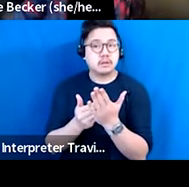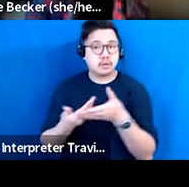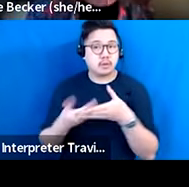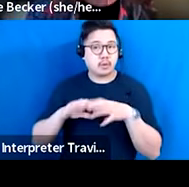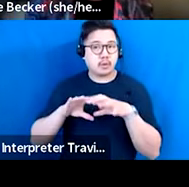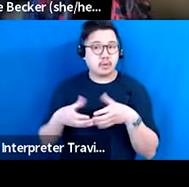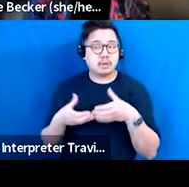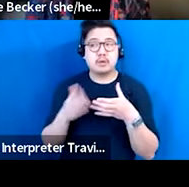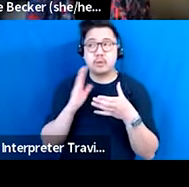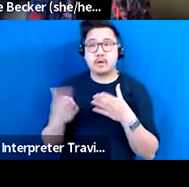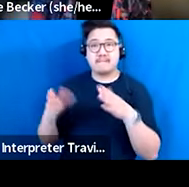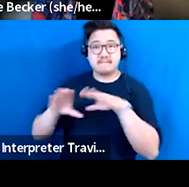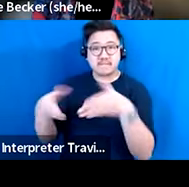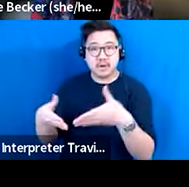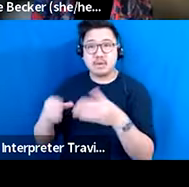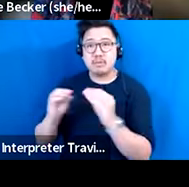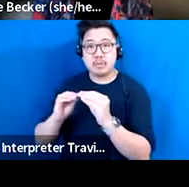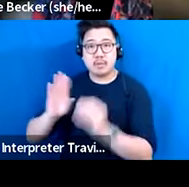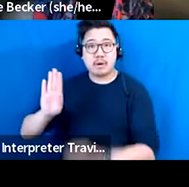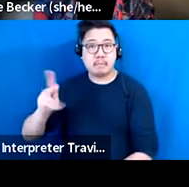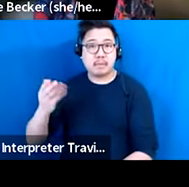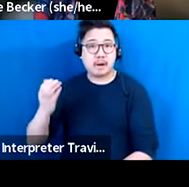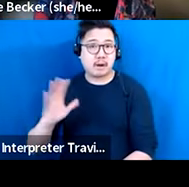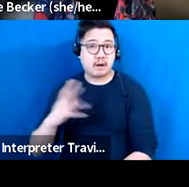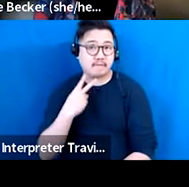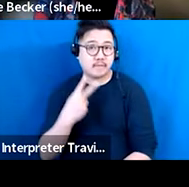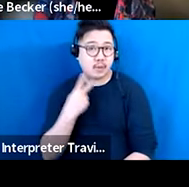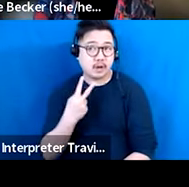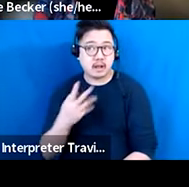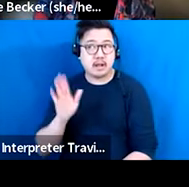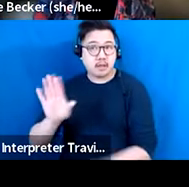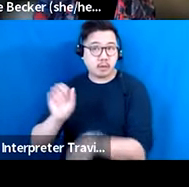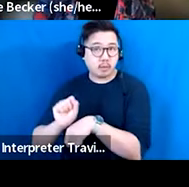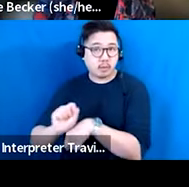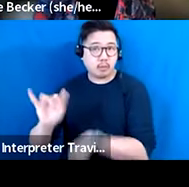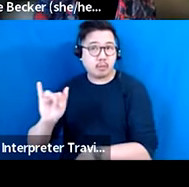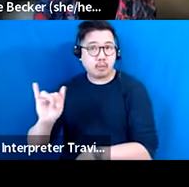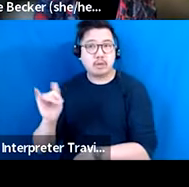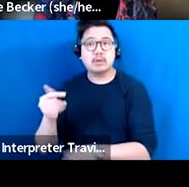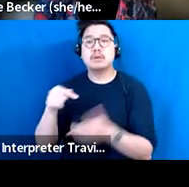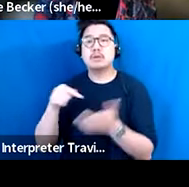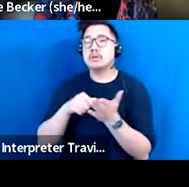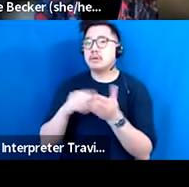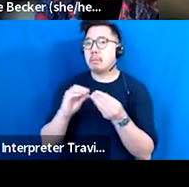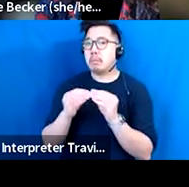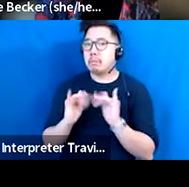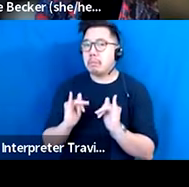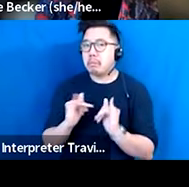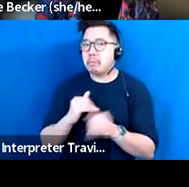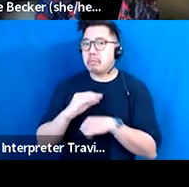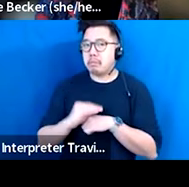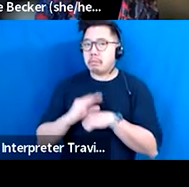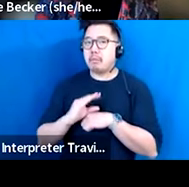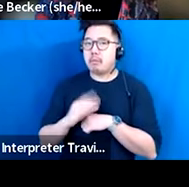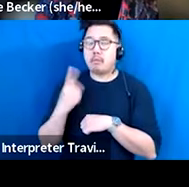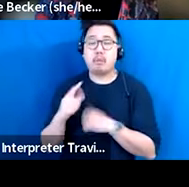focus more on BIPOC voices and the work that they were doing. And the numbers are pretty compelling, especially for large